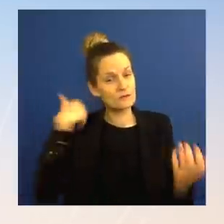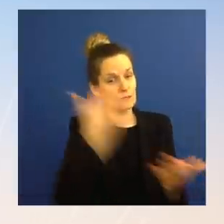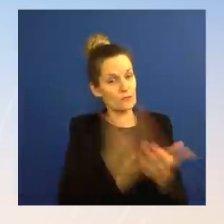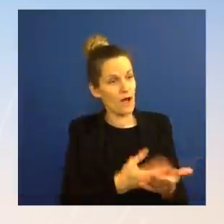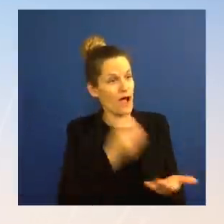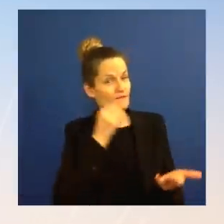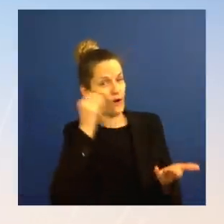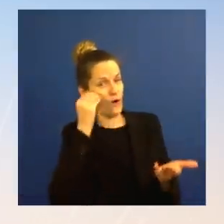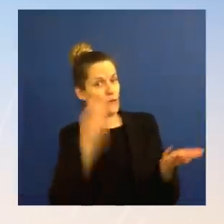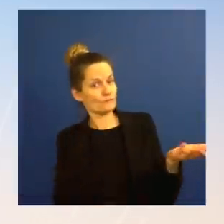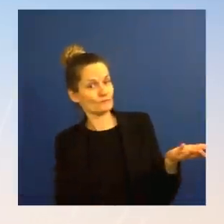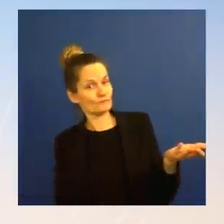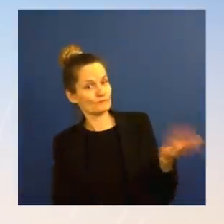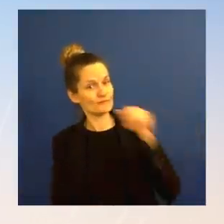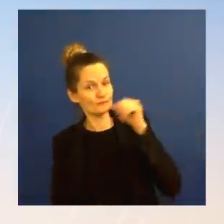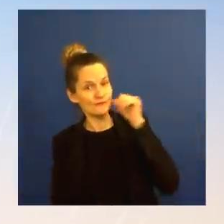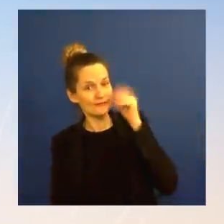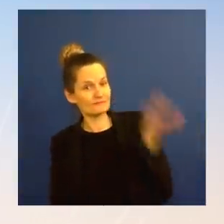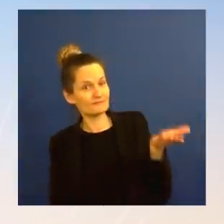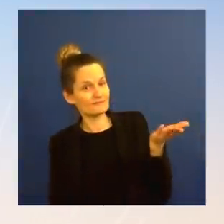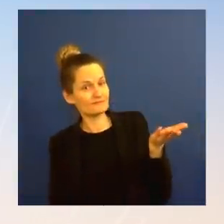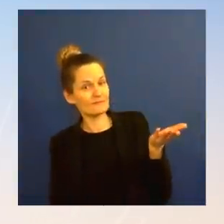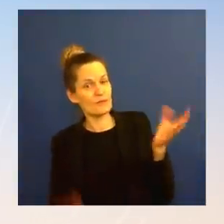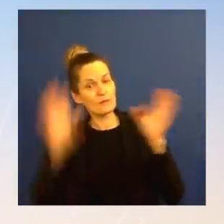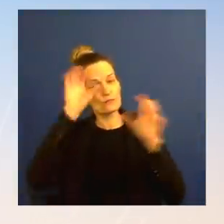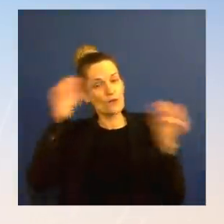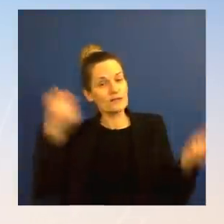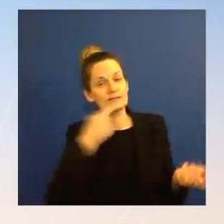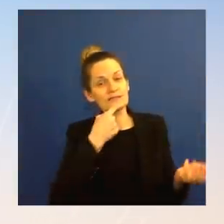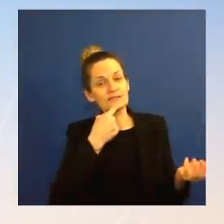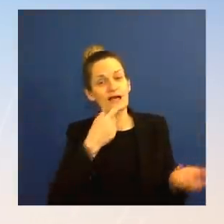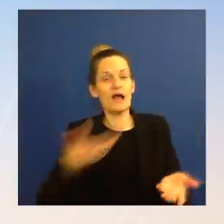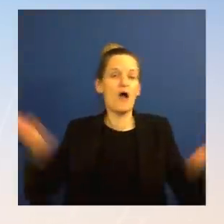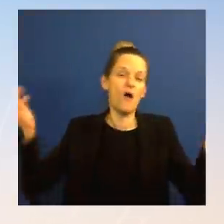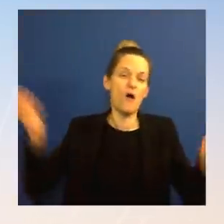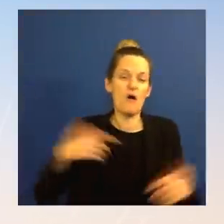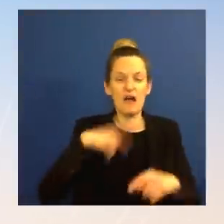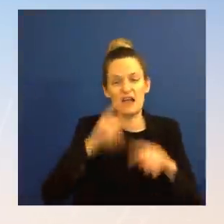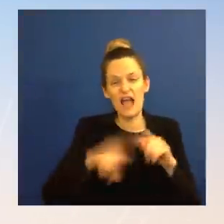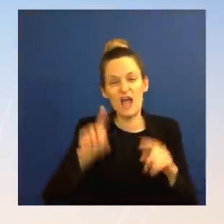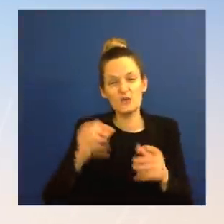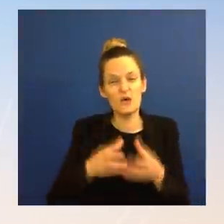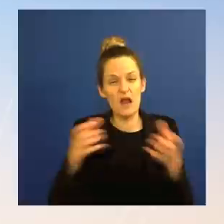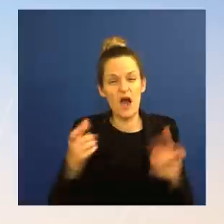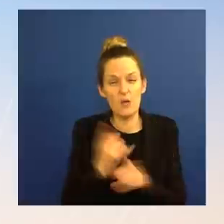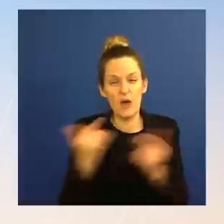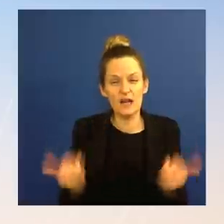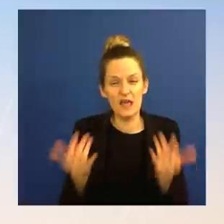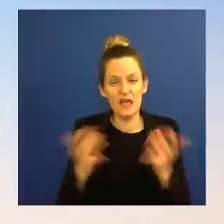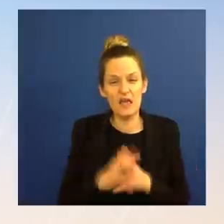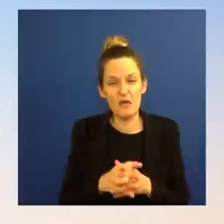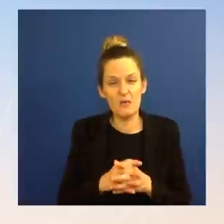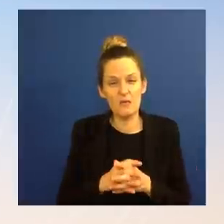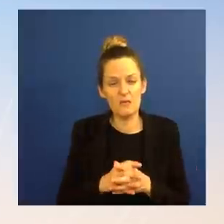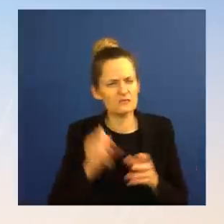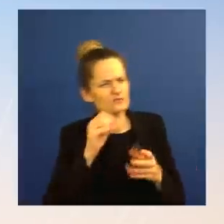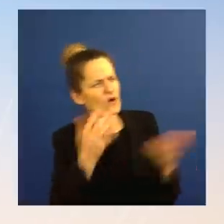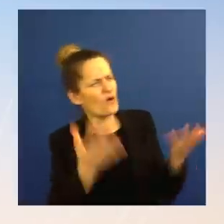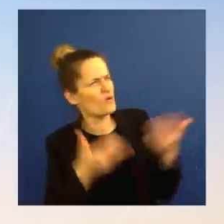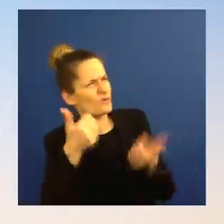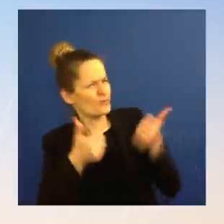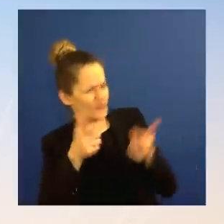there is action that he can take to address gas prices? Or does he believe there's not much that can be done? Ms. Well, I would say that the